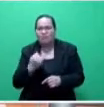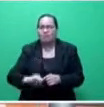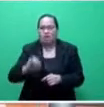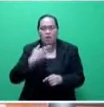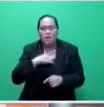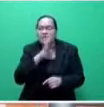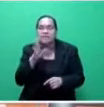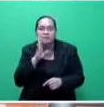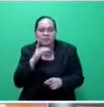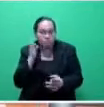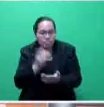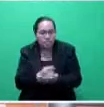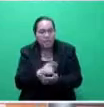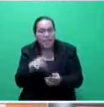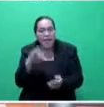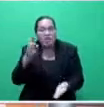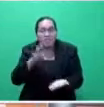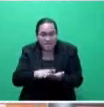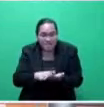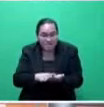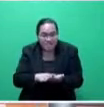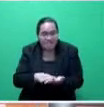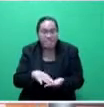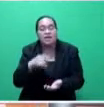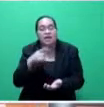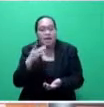missed the fact that revenue has decreased by a billion dollars.